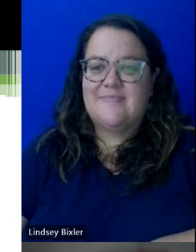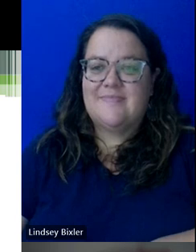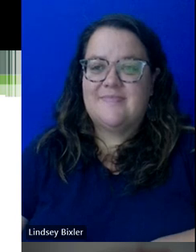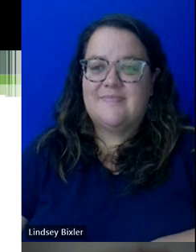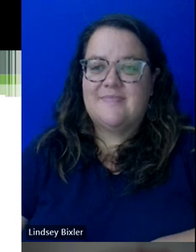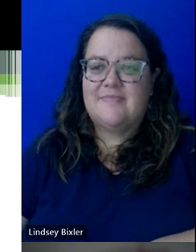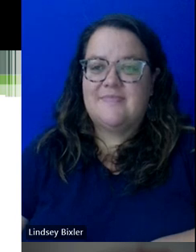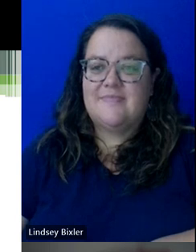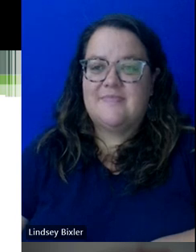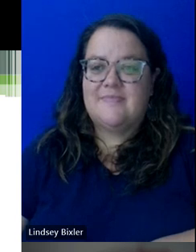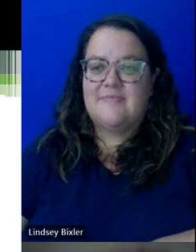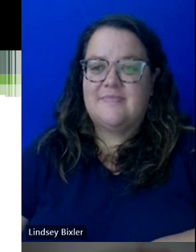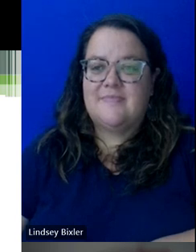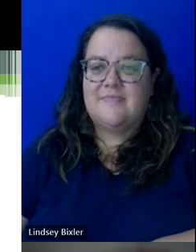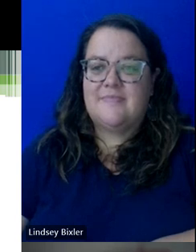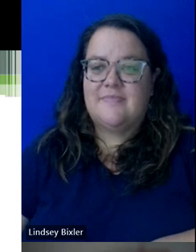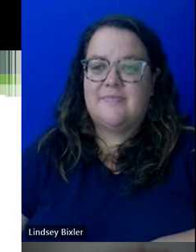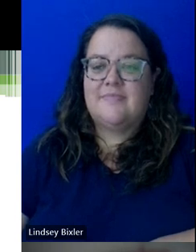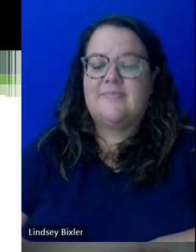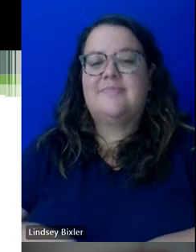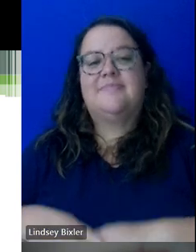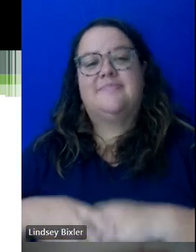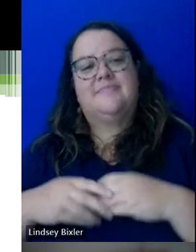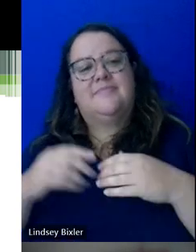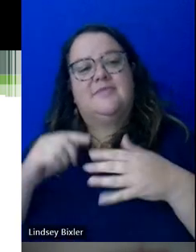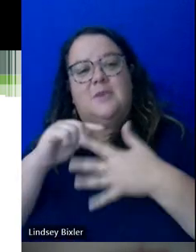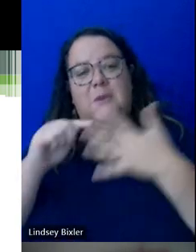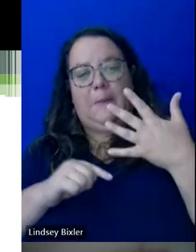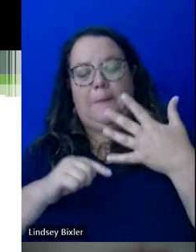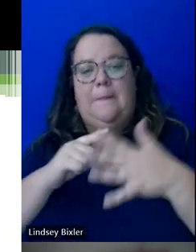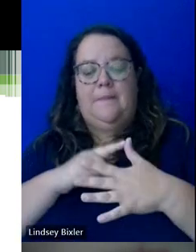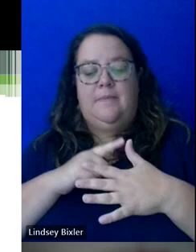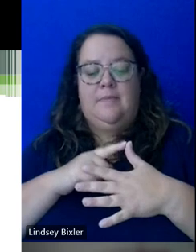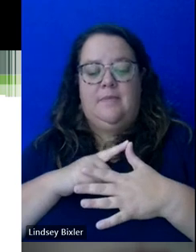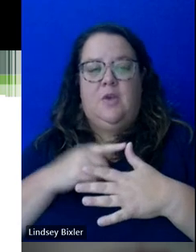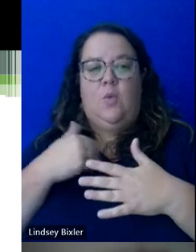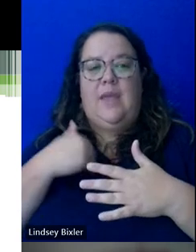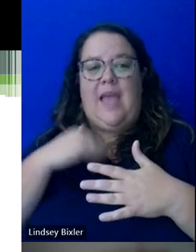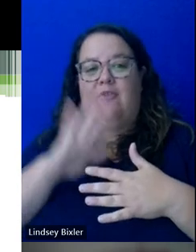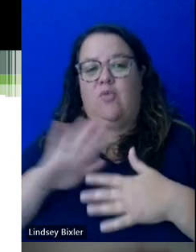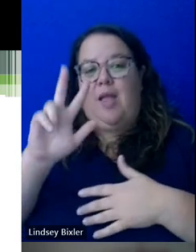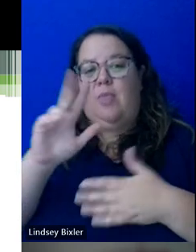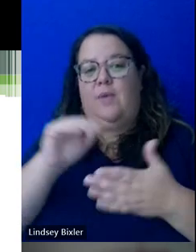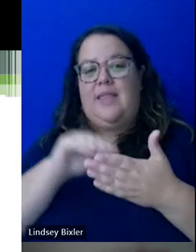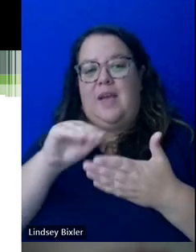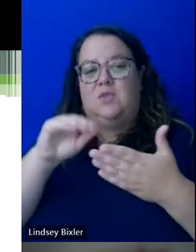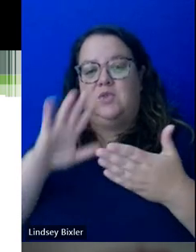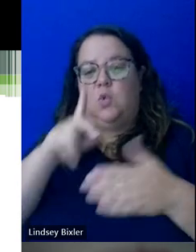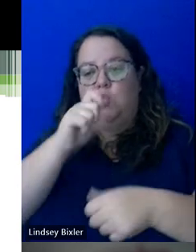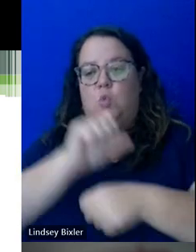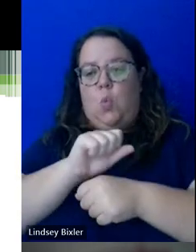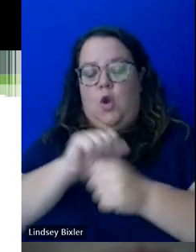I'll give you a few things to think about as well. We have almost 3,000 students that work with